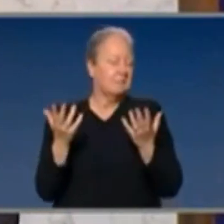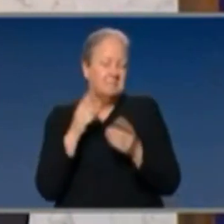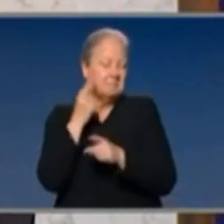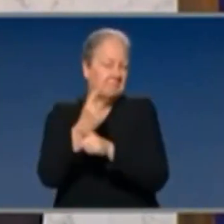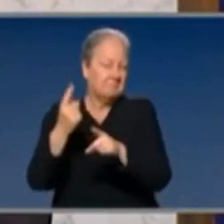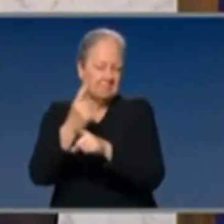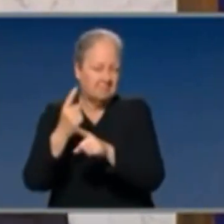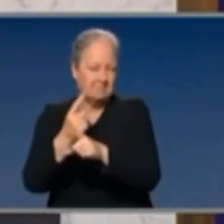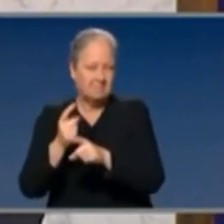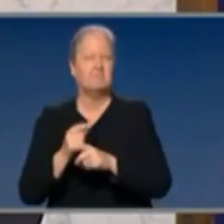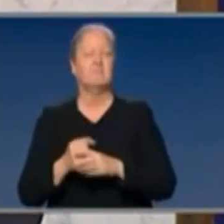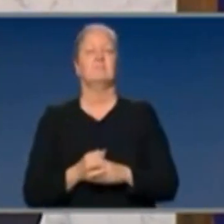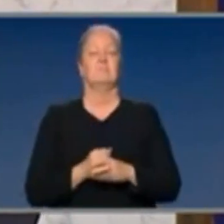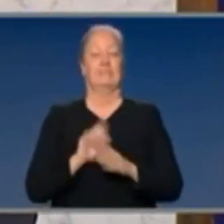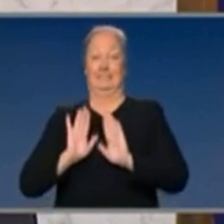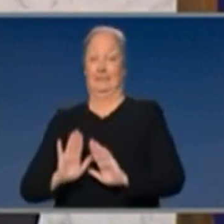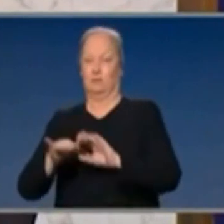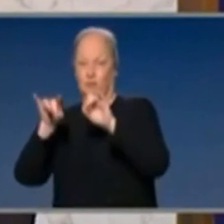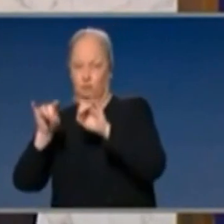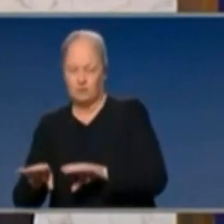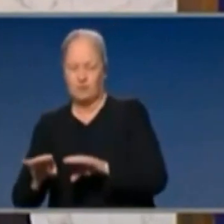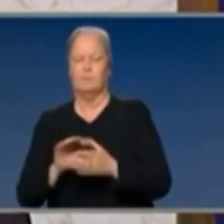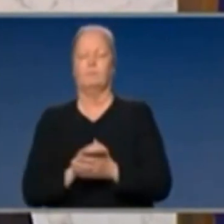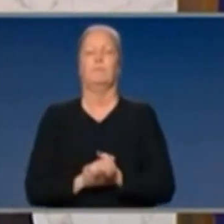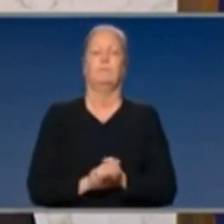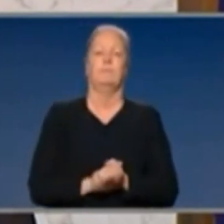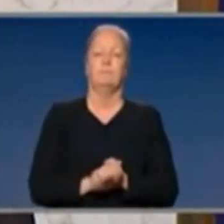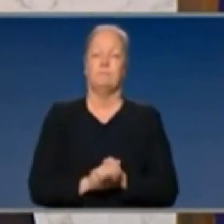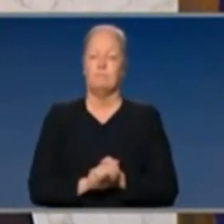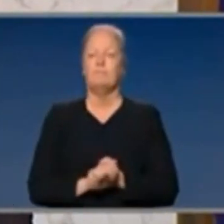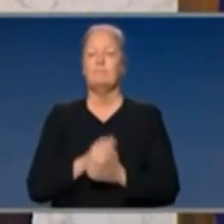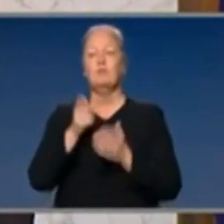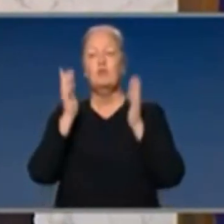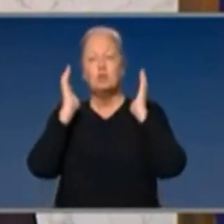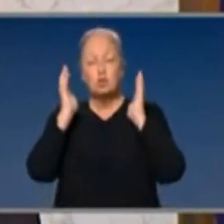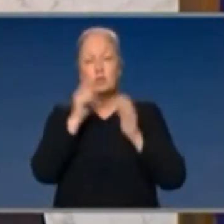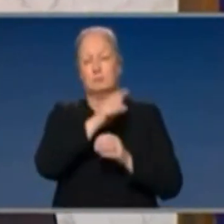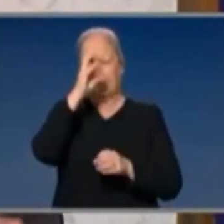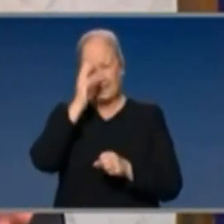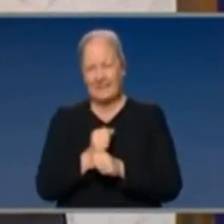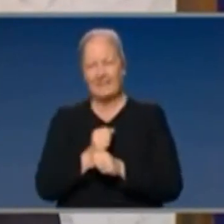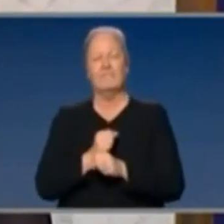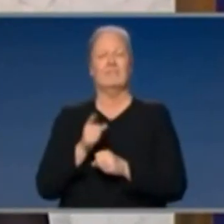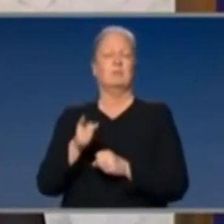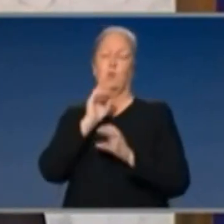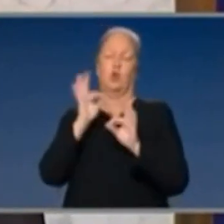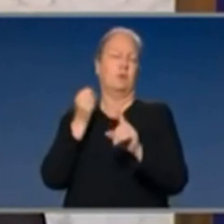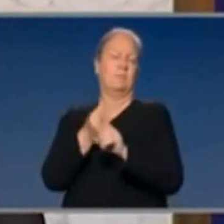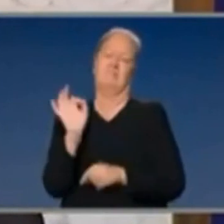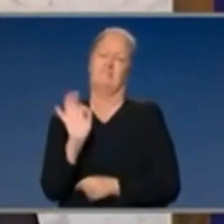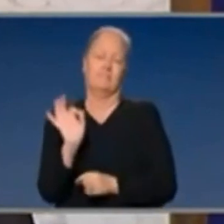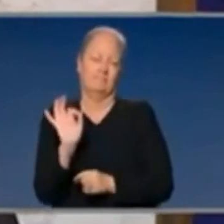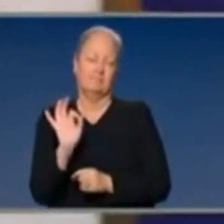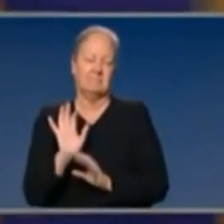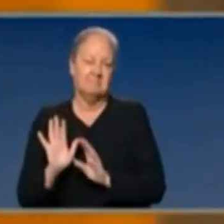raised are completely dealt with from the very basis of the University of Queensland molecular clamp. And that also